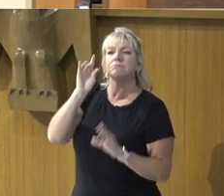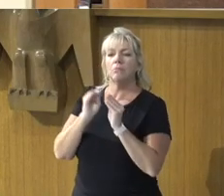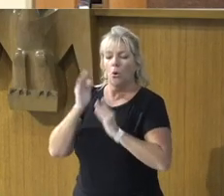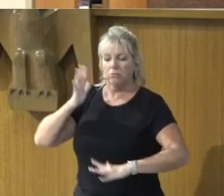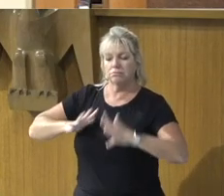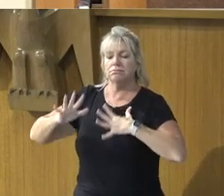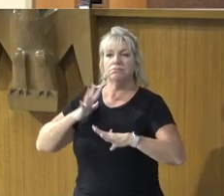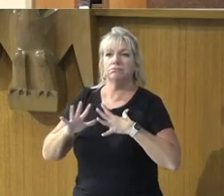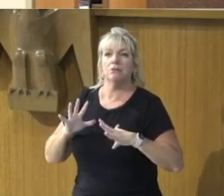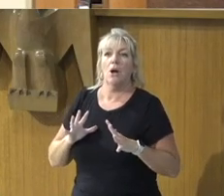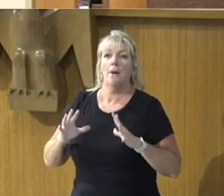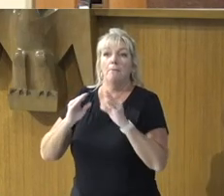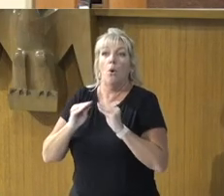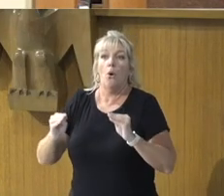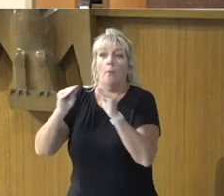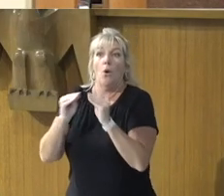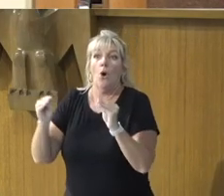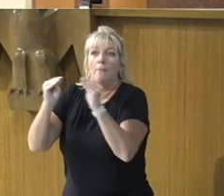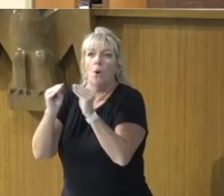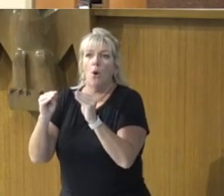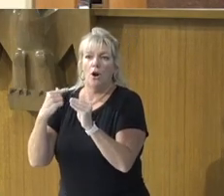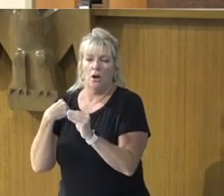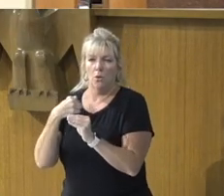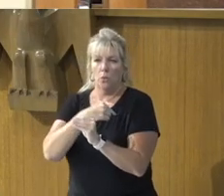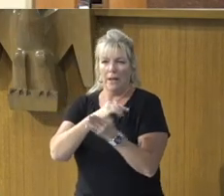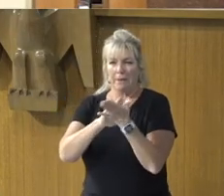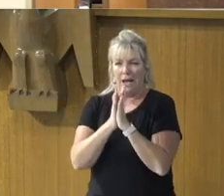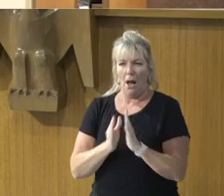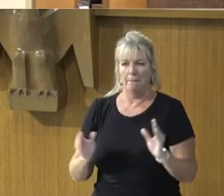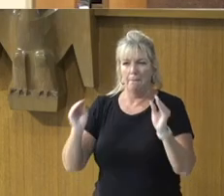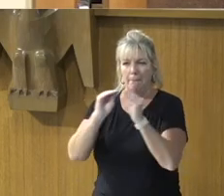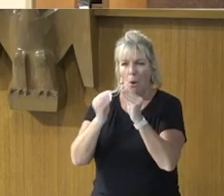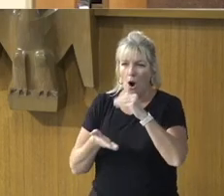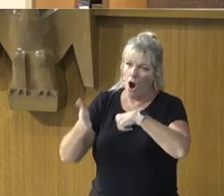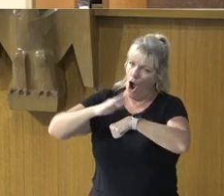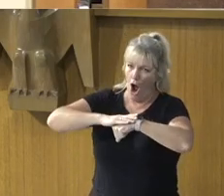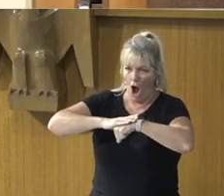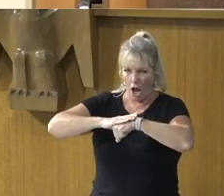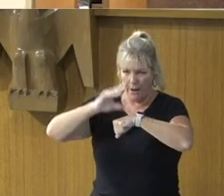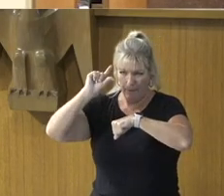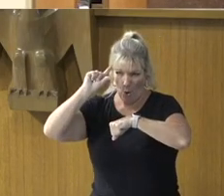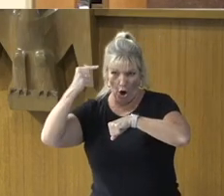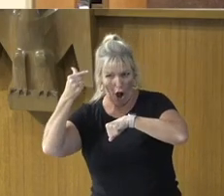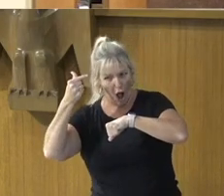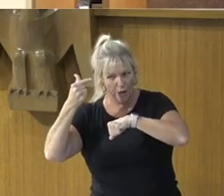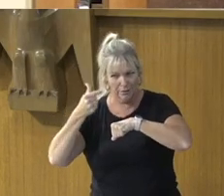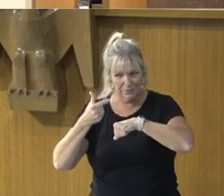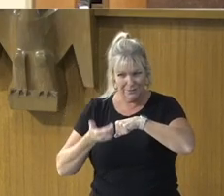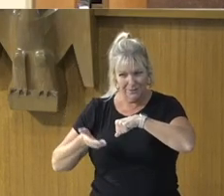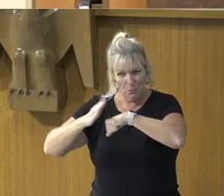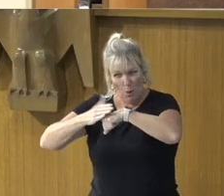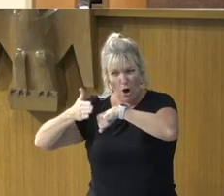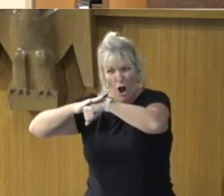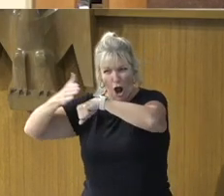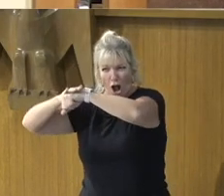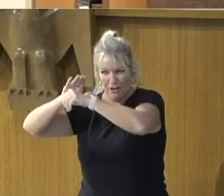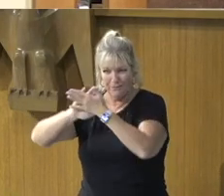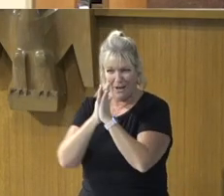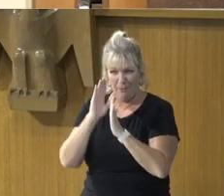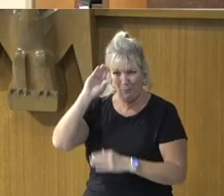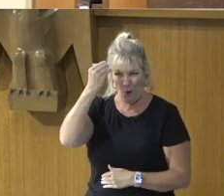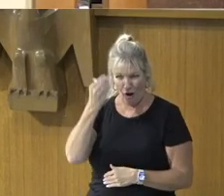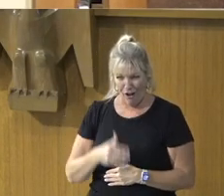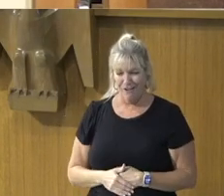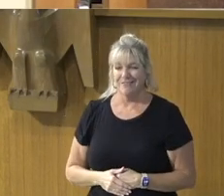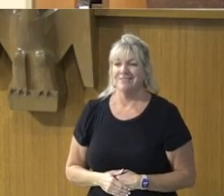anything more than, Morons, That is putting moron, And moron, And moron, Do we not become